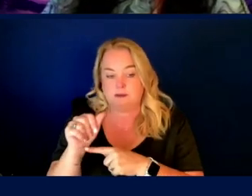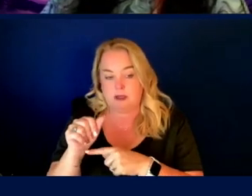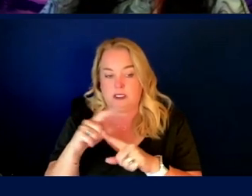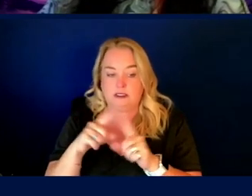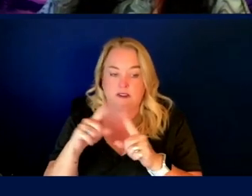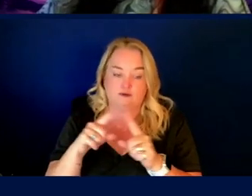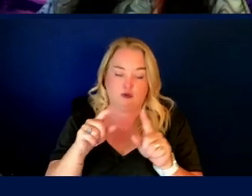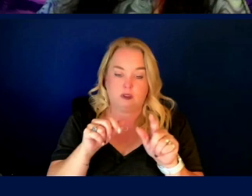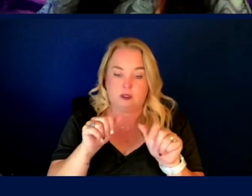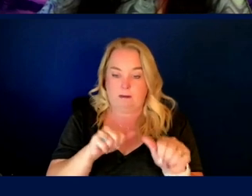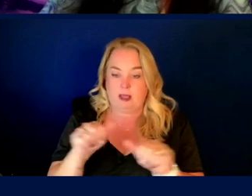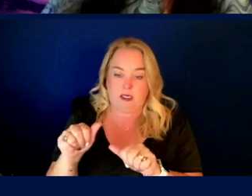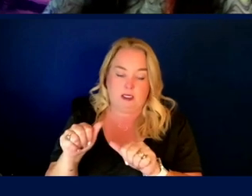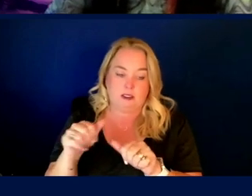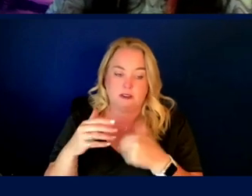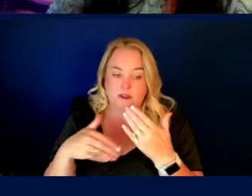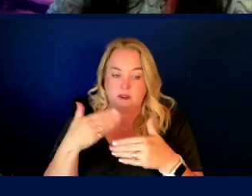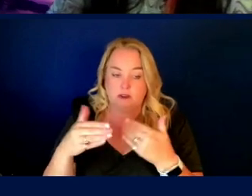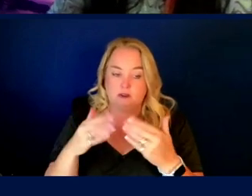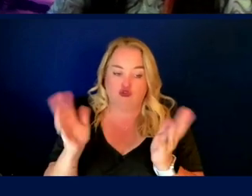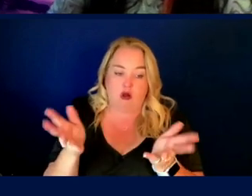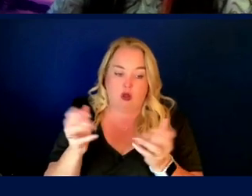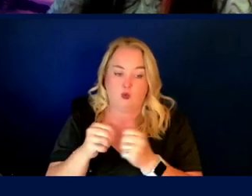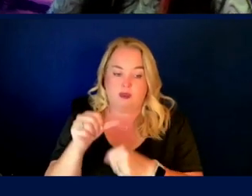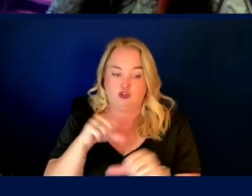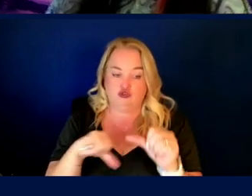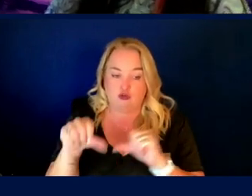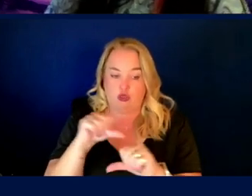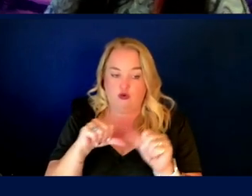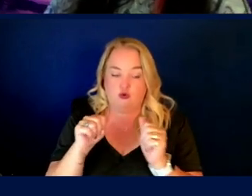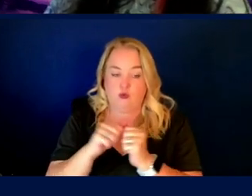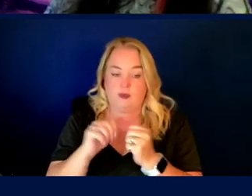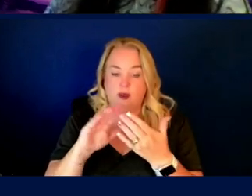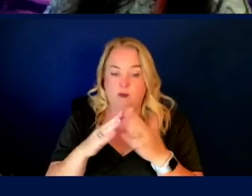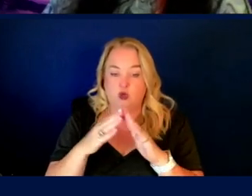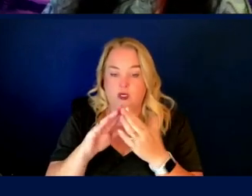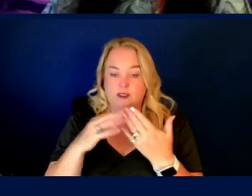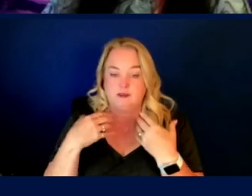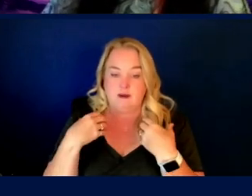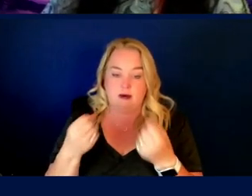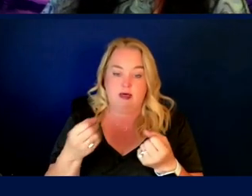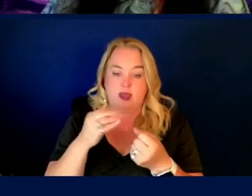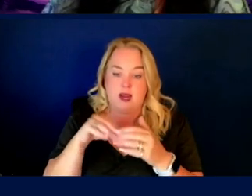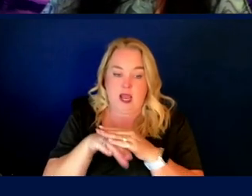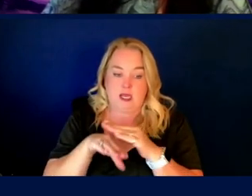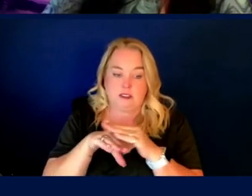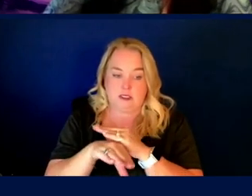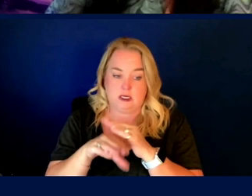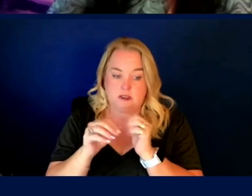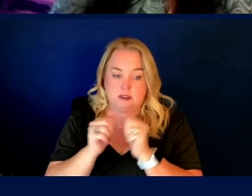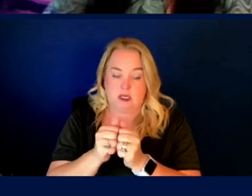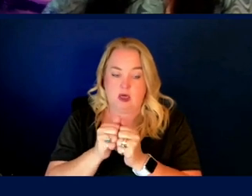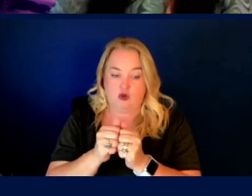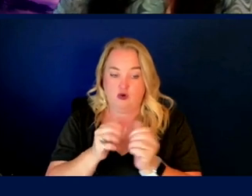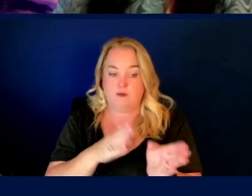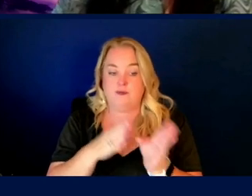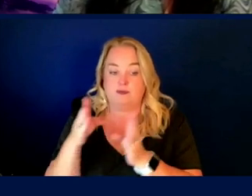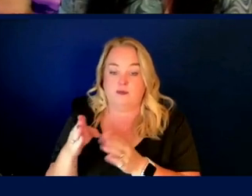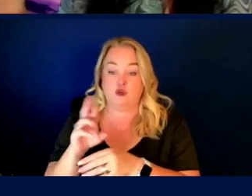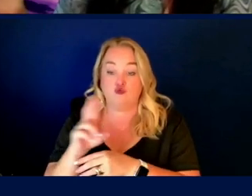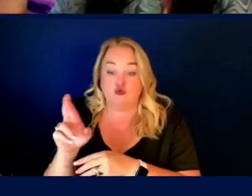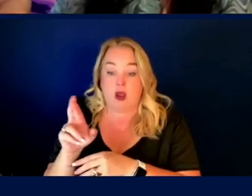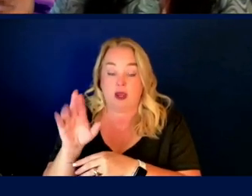different mobility aids, uh, talking with each other with the terms, communities, health, uh, and access together. And on the right side,